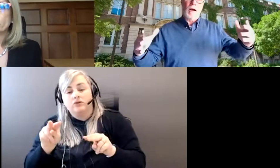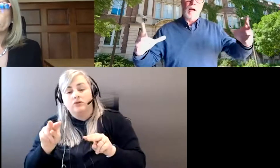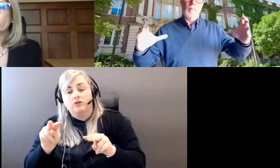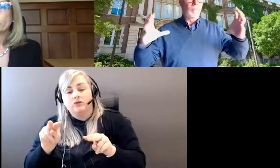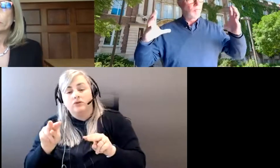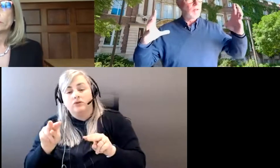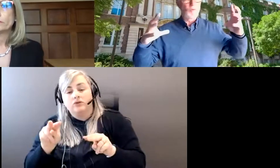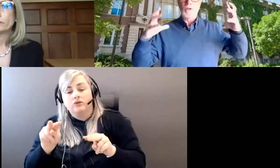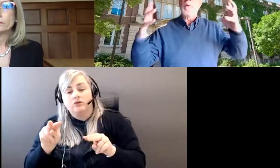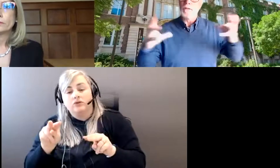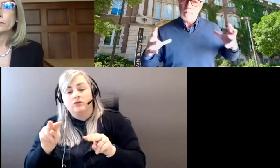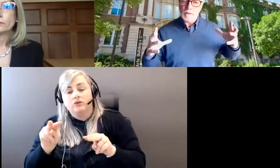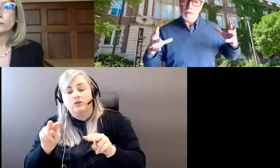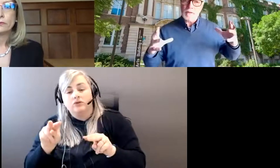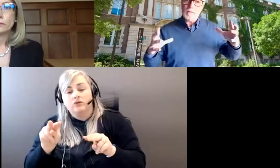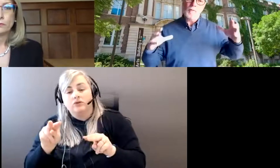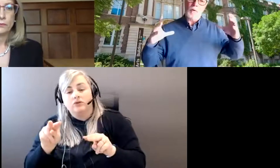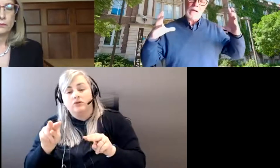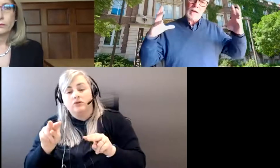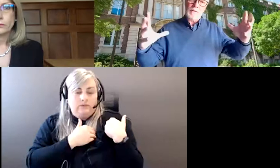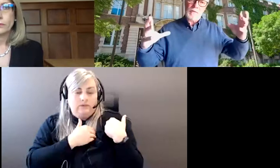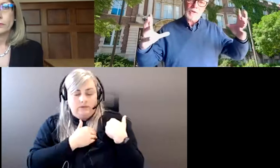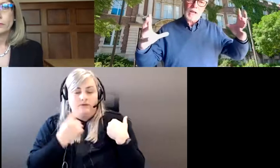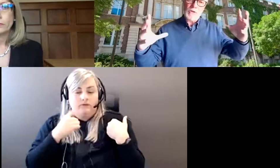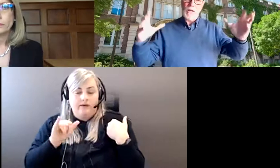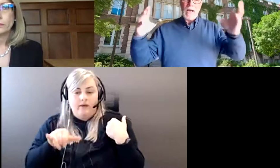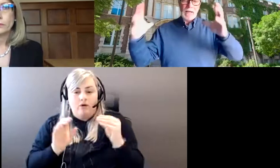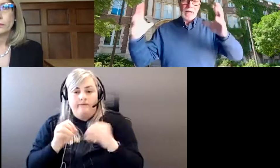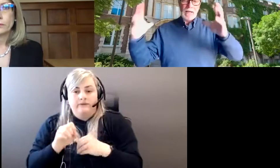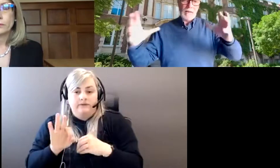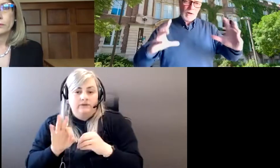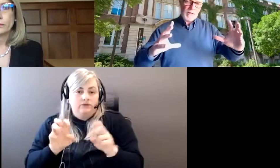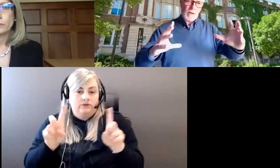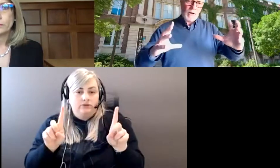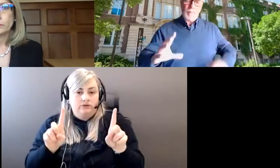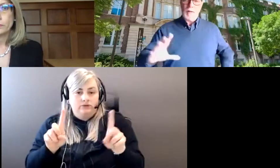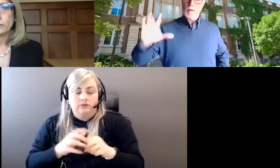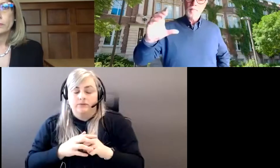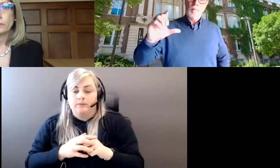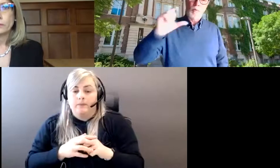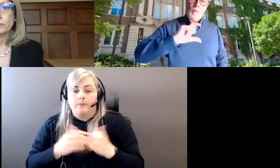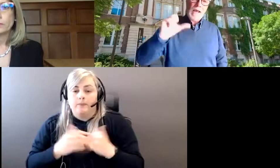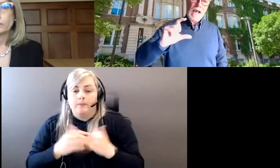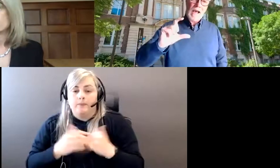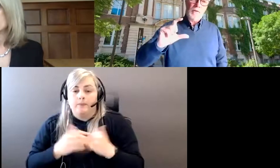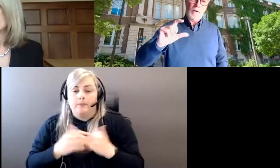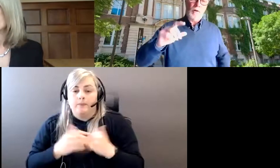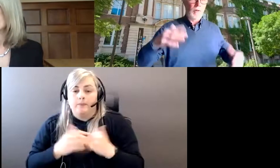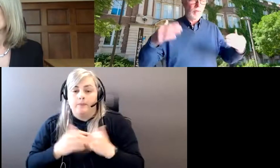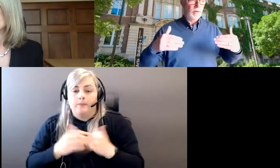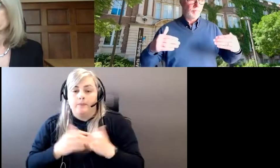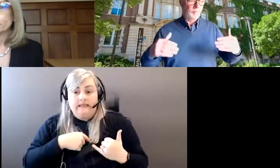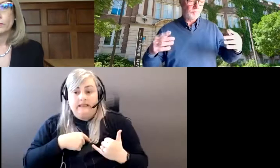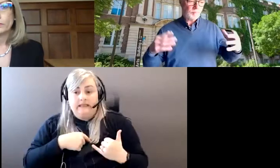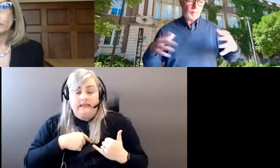um, the responsibilities for that office of education. And again, at the present time, what we have, or